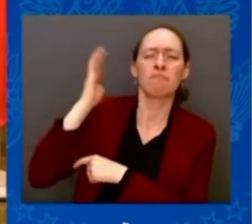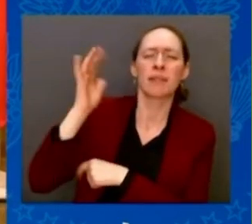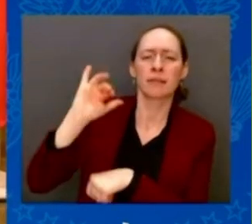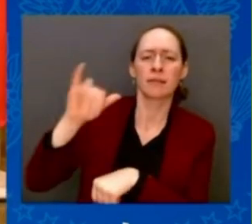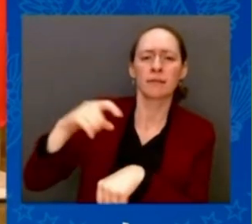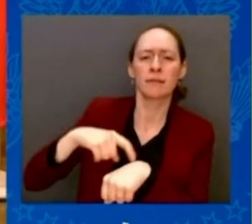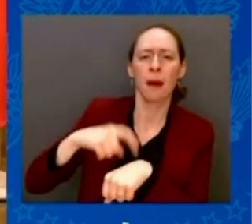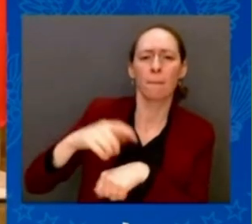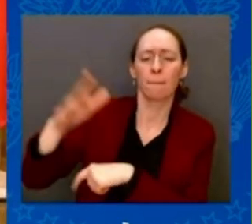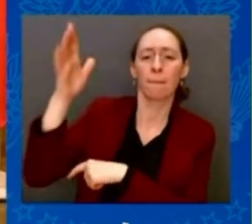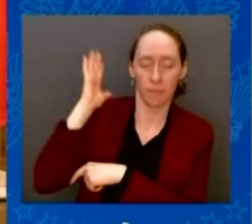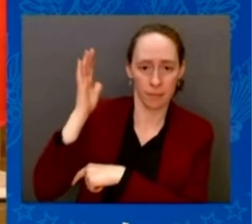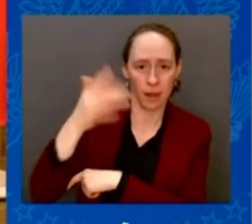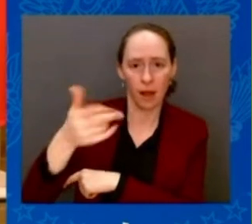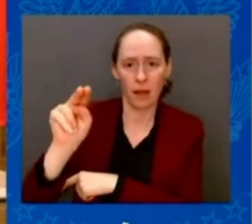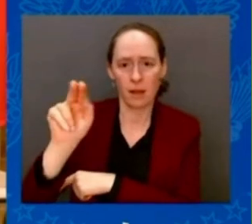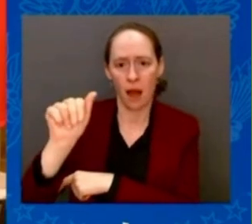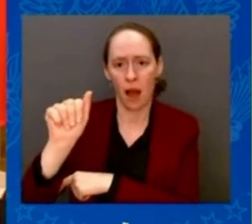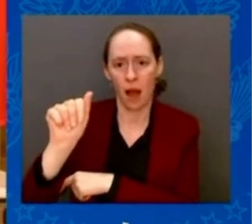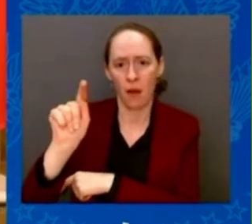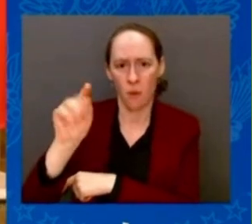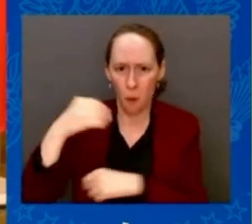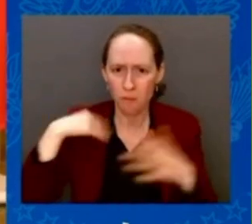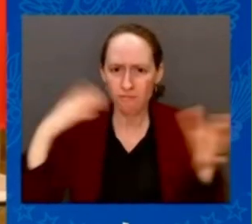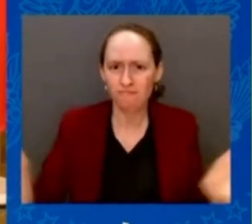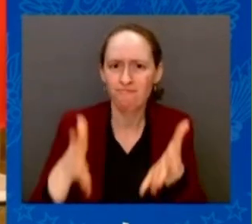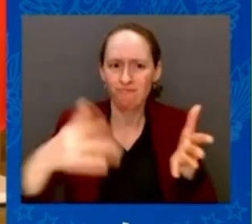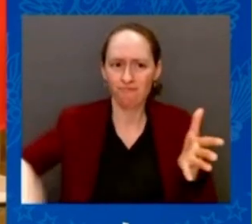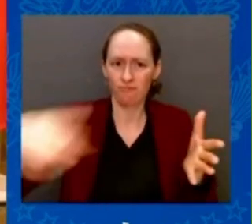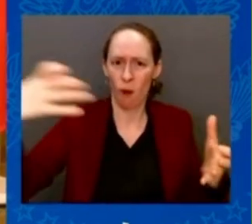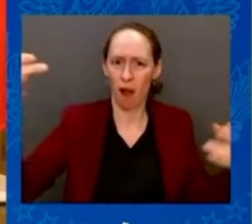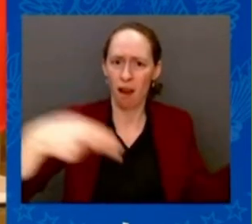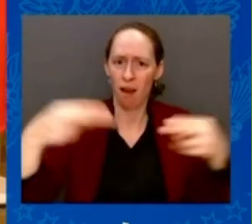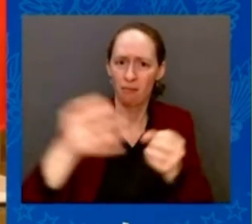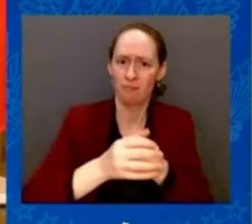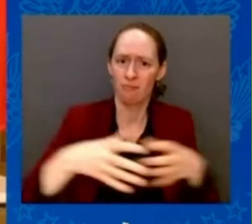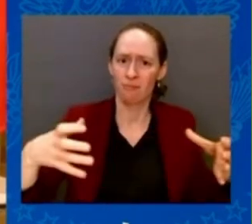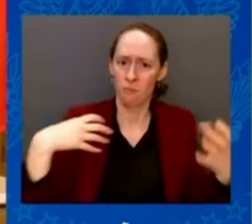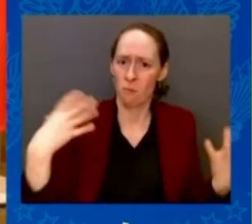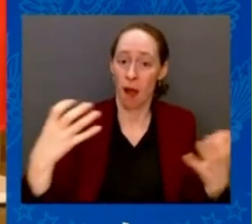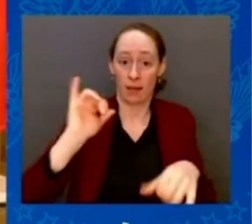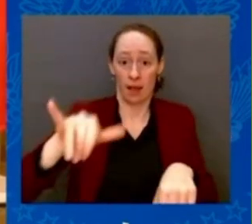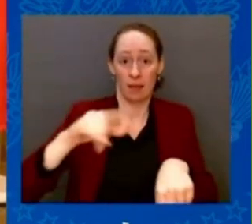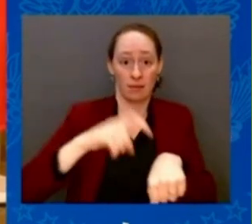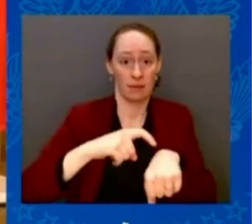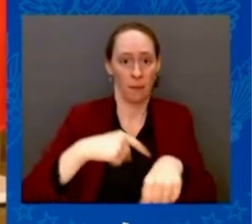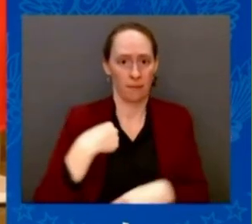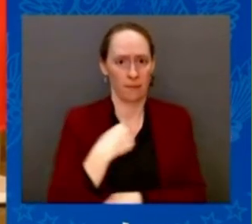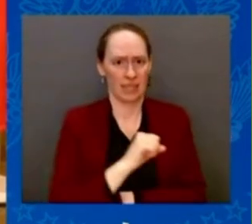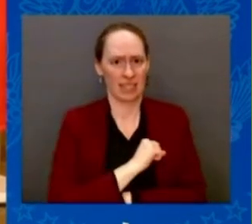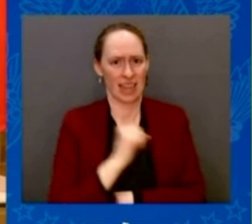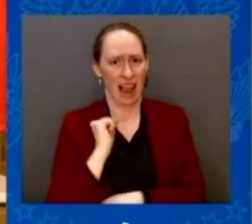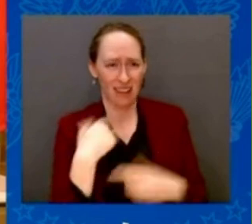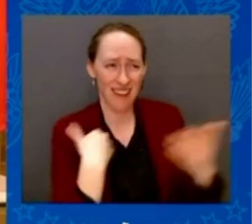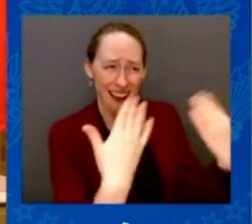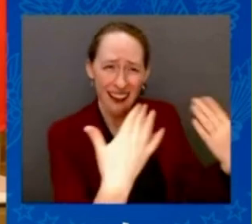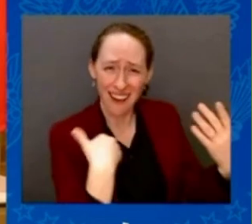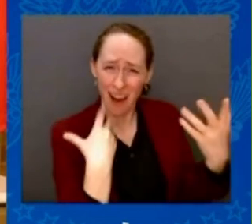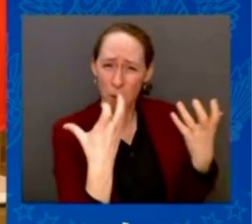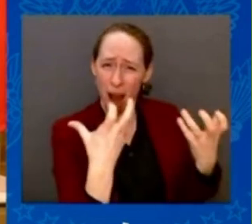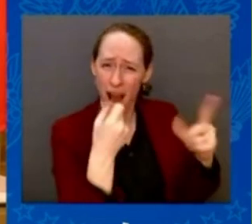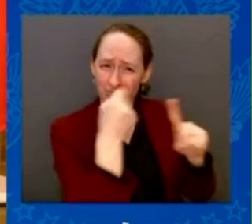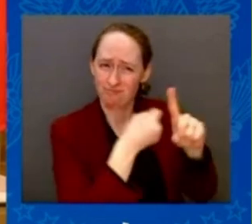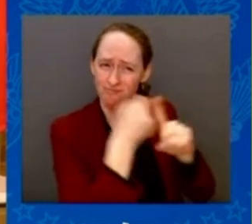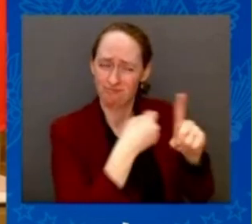hardest to expand NATO for membership of many of you sitting around this table. And the irony is